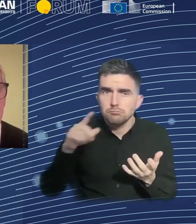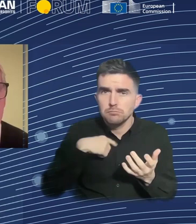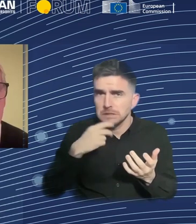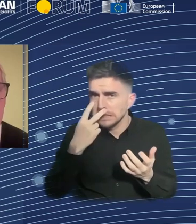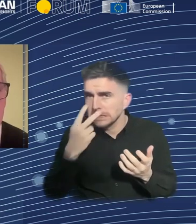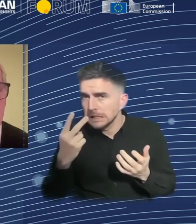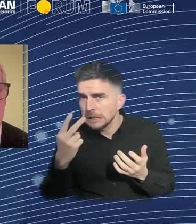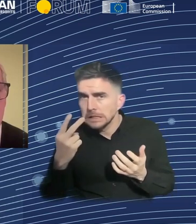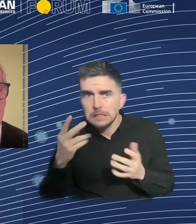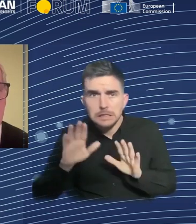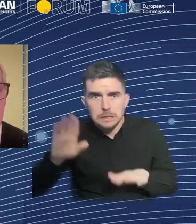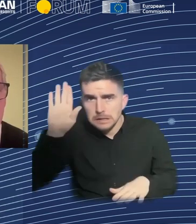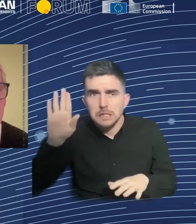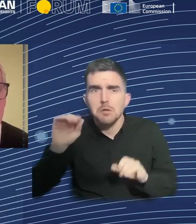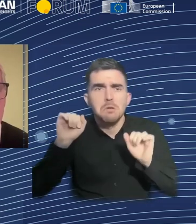Slido questions.